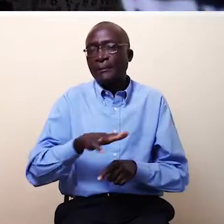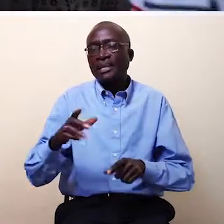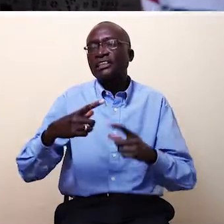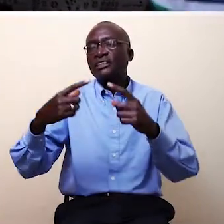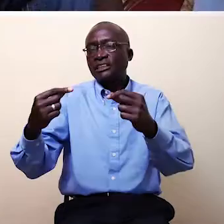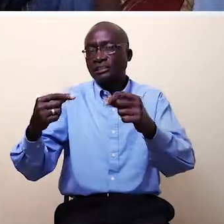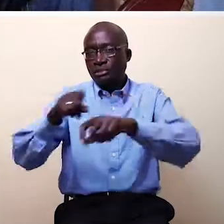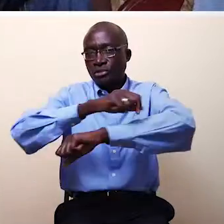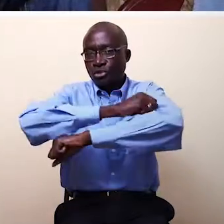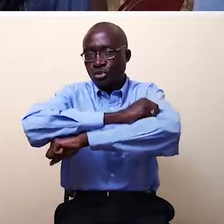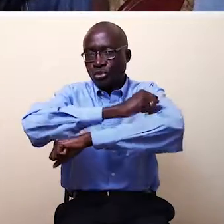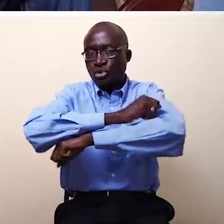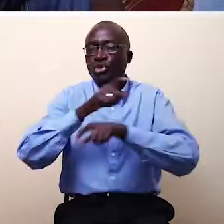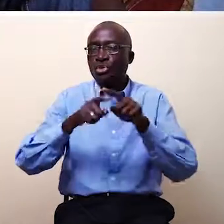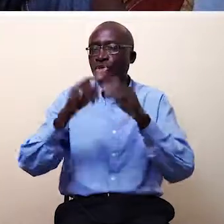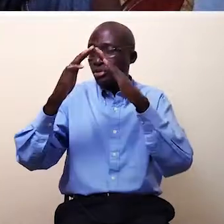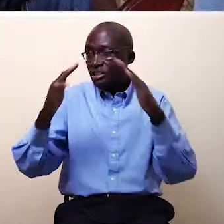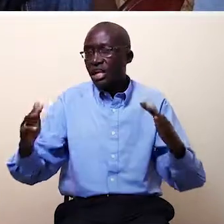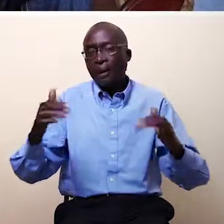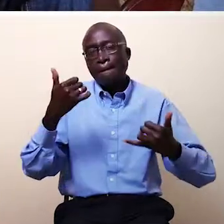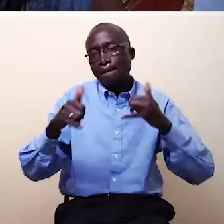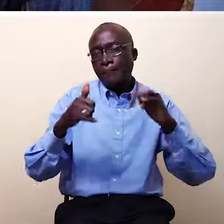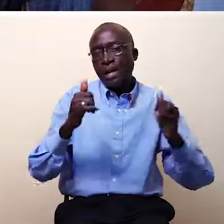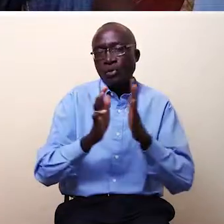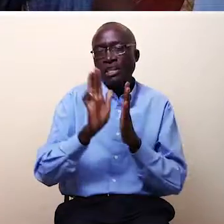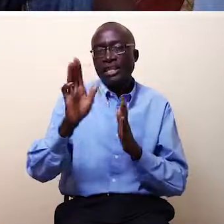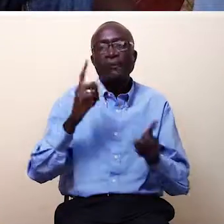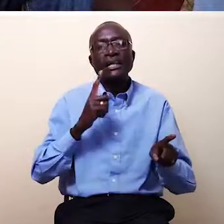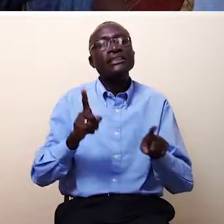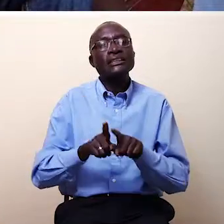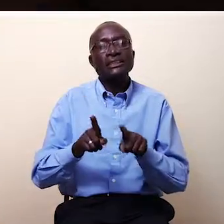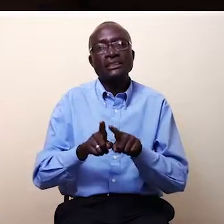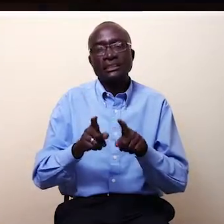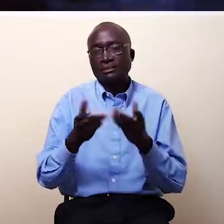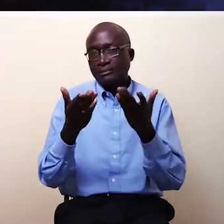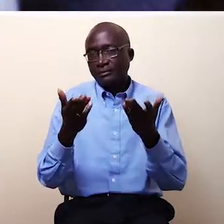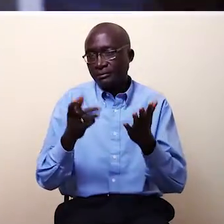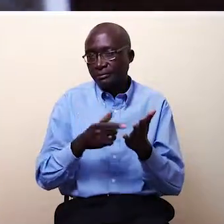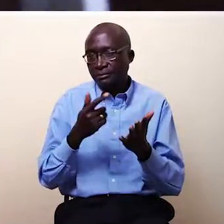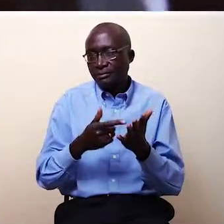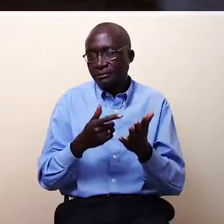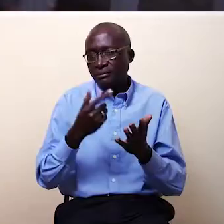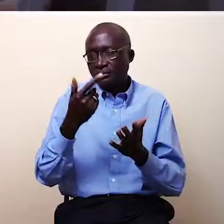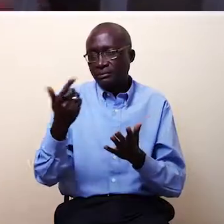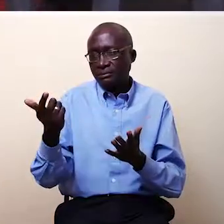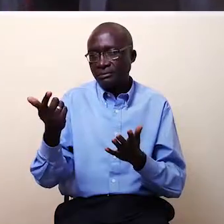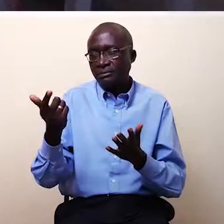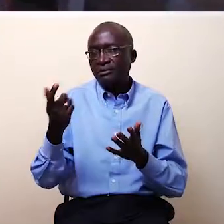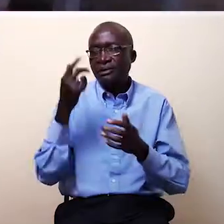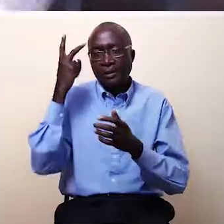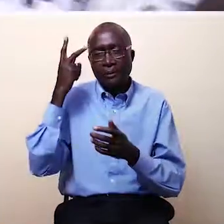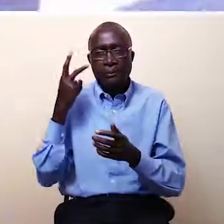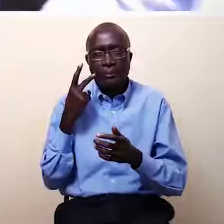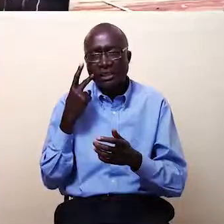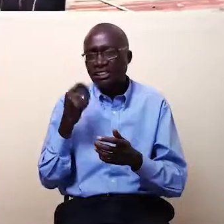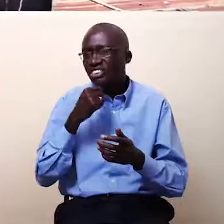the same school. I go to his place to play with him and their sisters. Sometimes I take dinner there. My parents